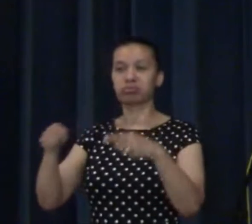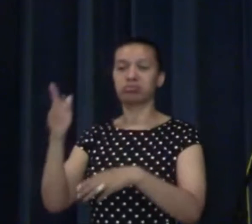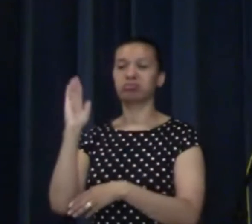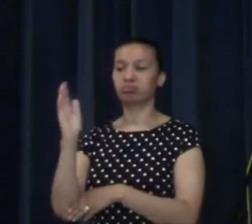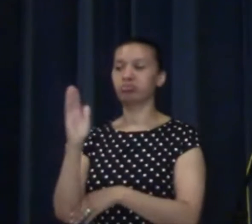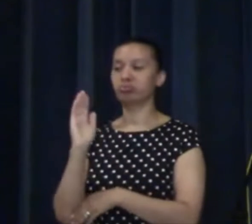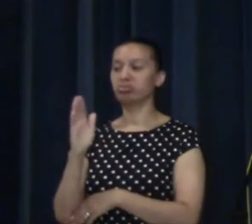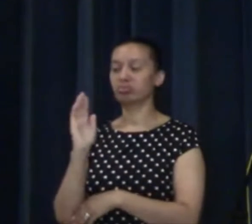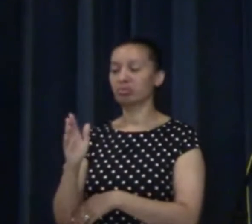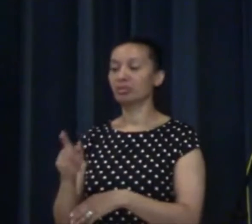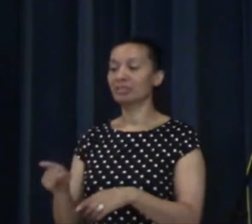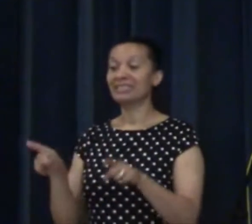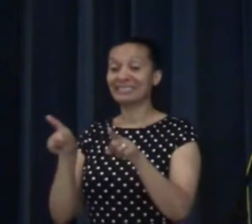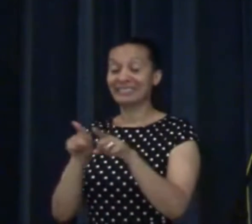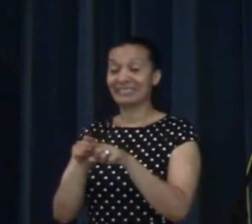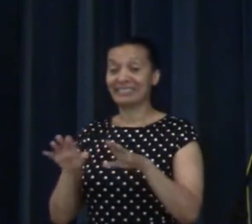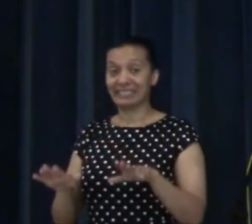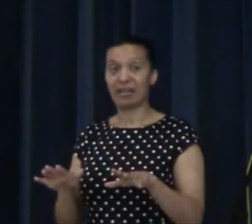so are we.